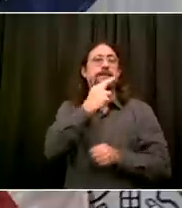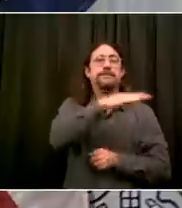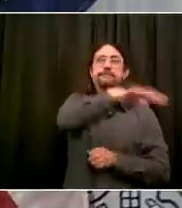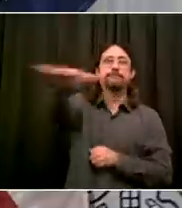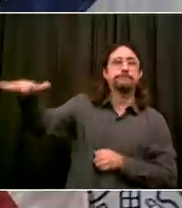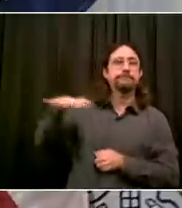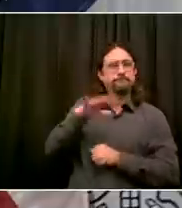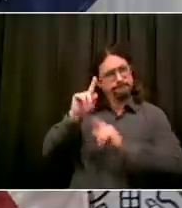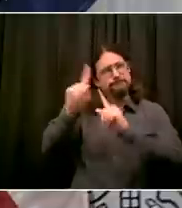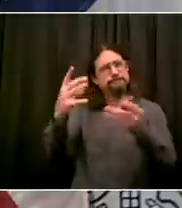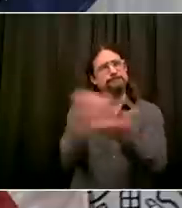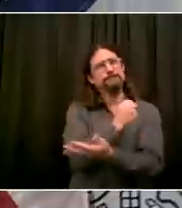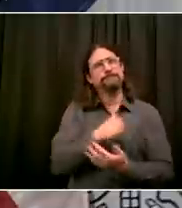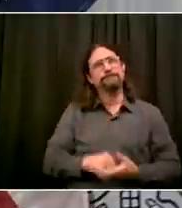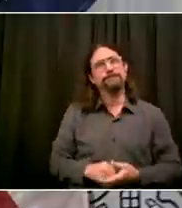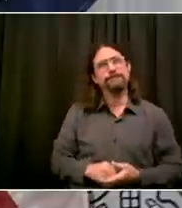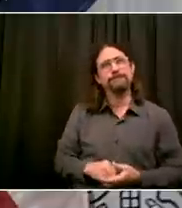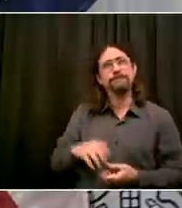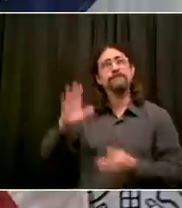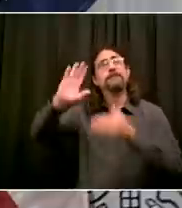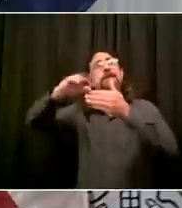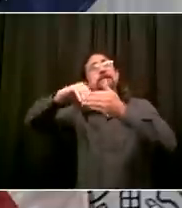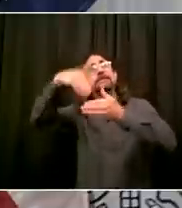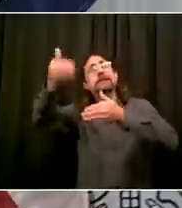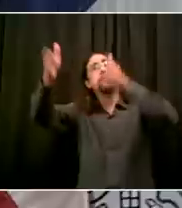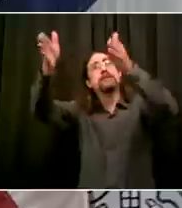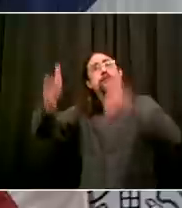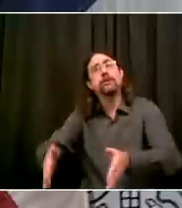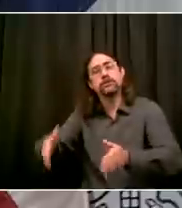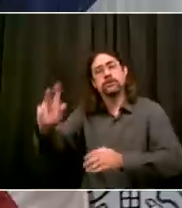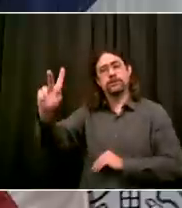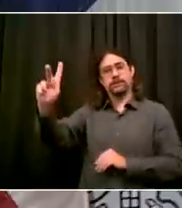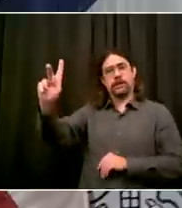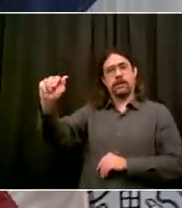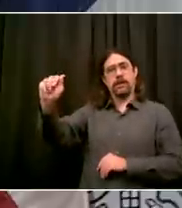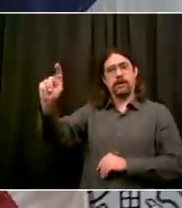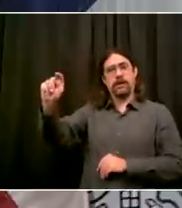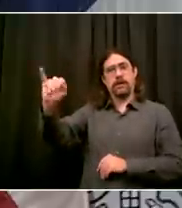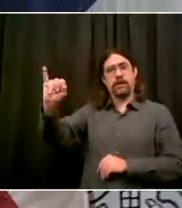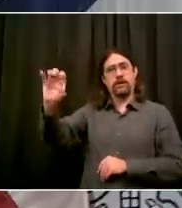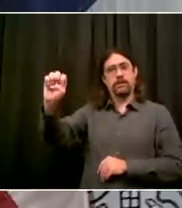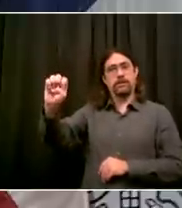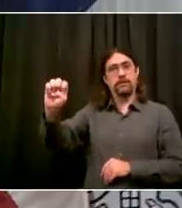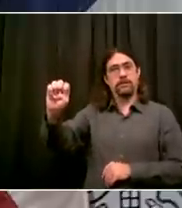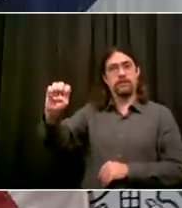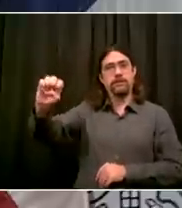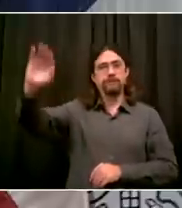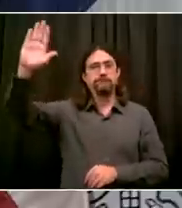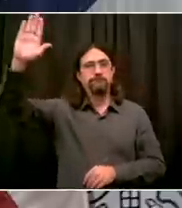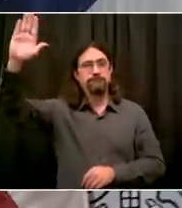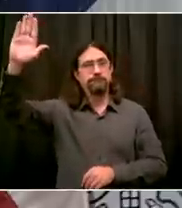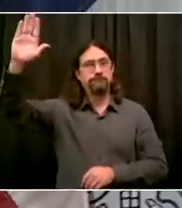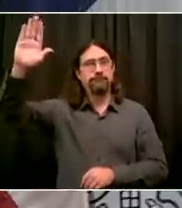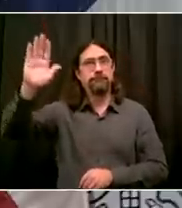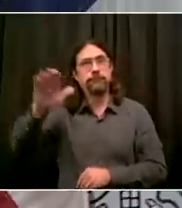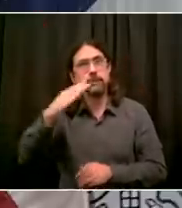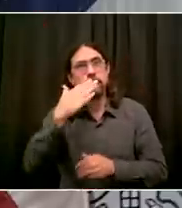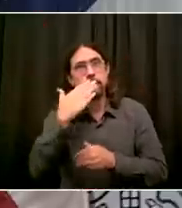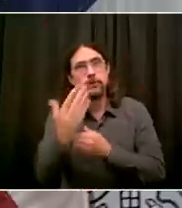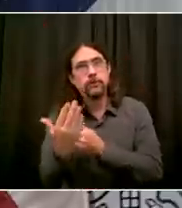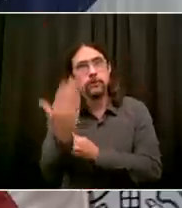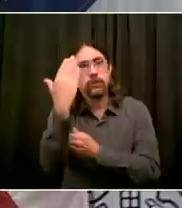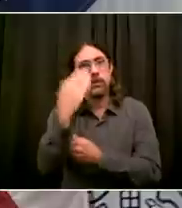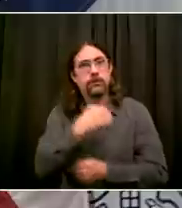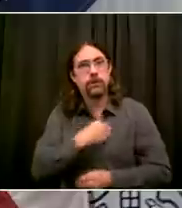having IEPs that mandate speech and other related services, their schools have told them that they just don't